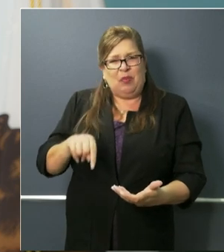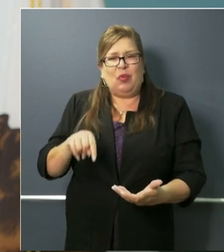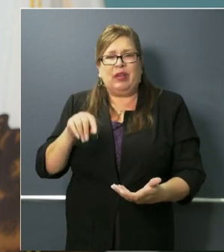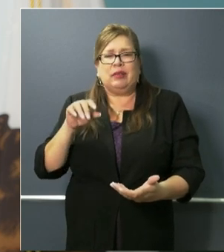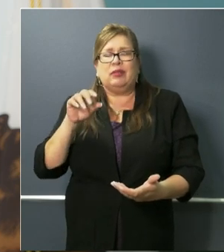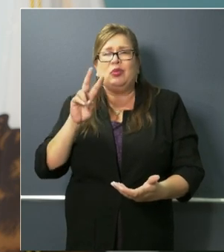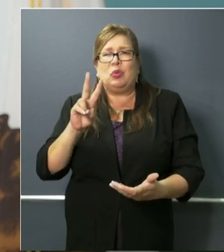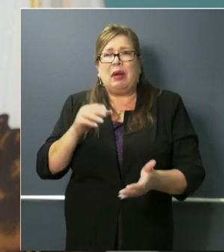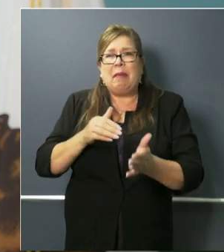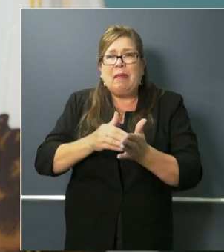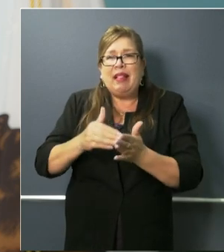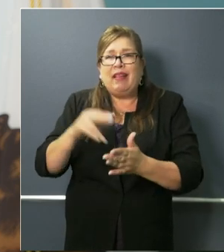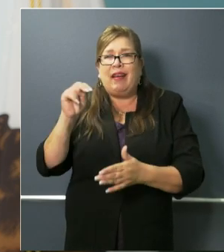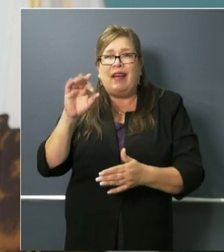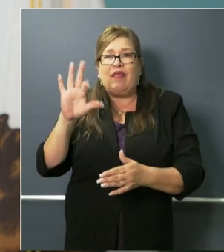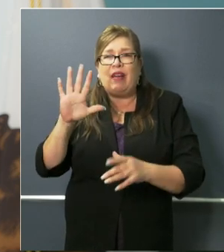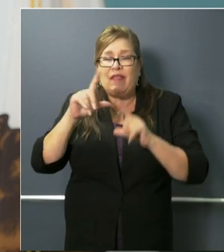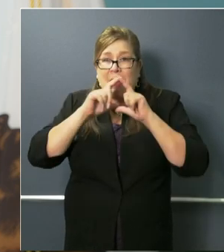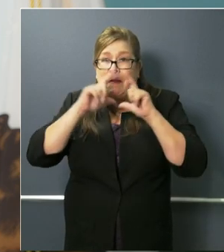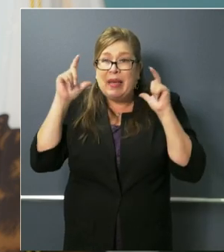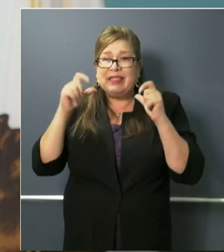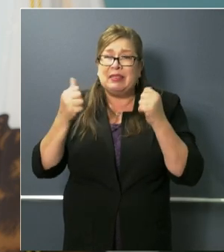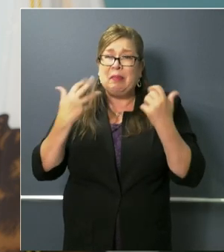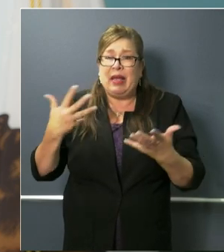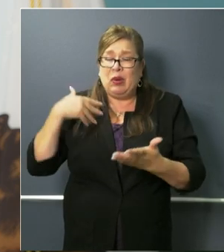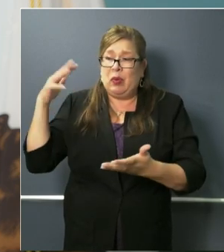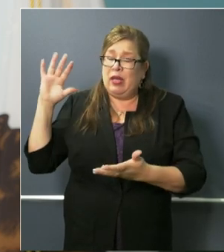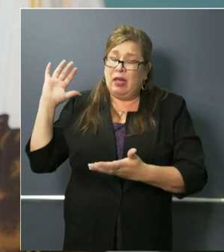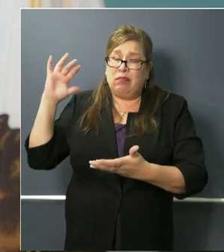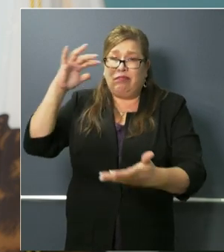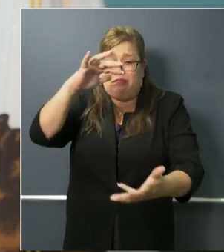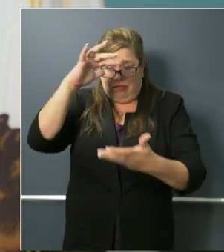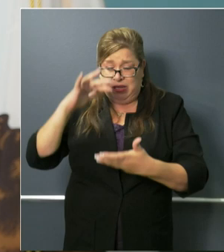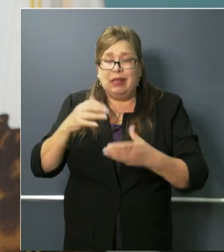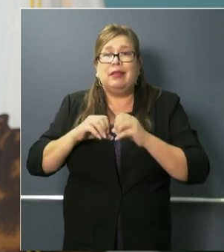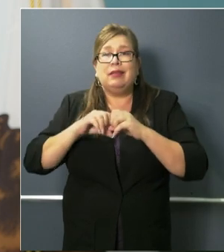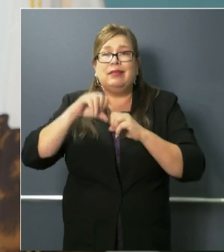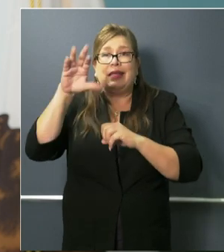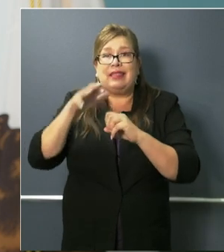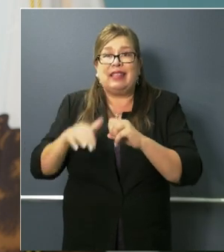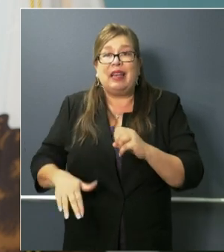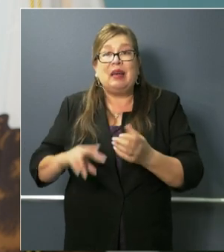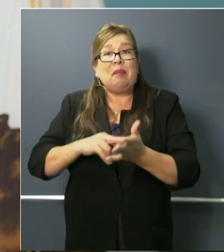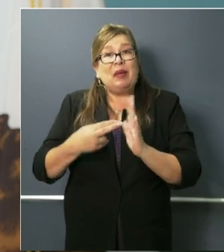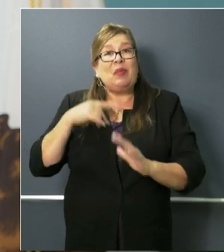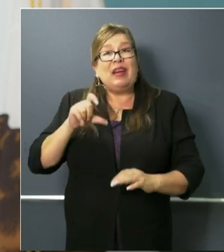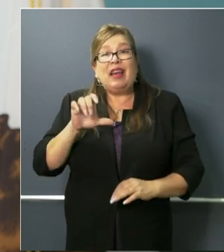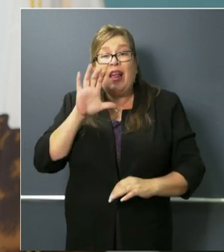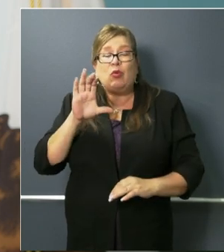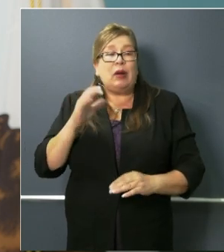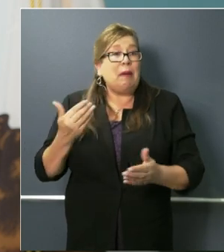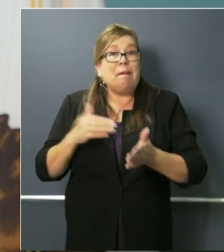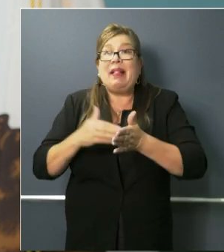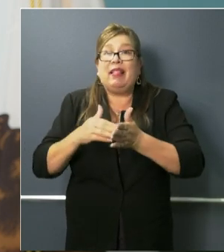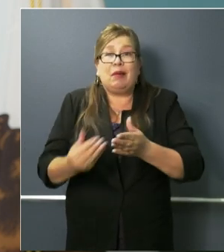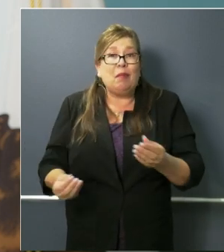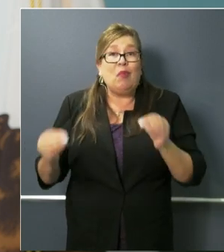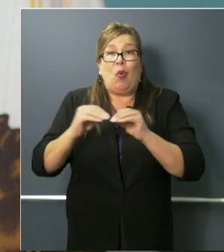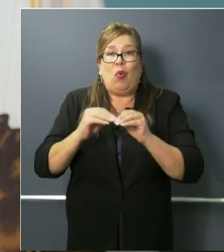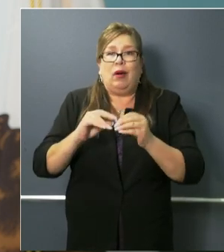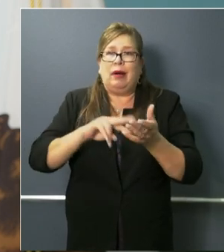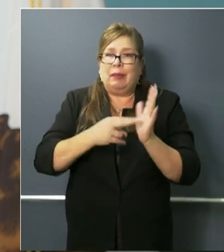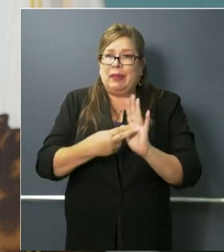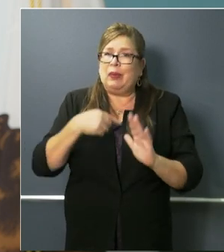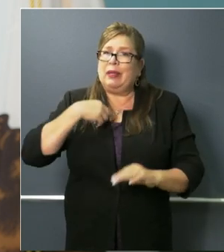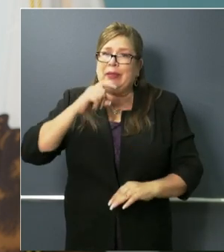are committed to procuring hundreds of millions more and that requires diligence it requires a level of